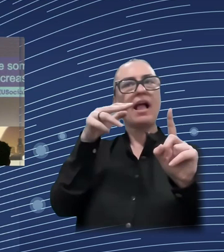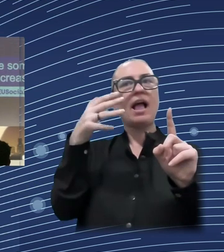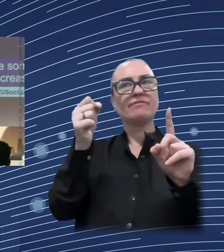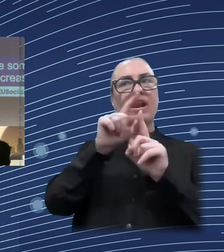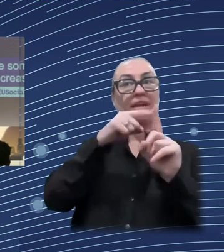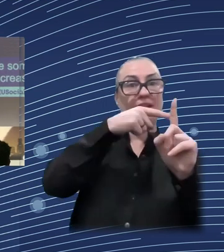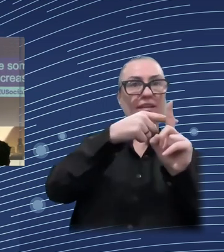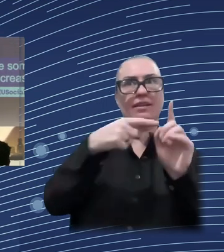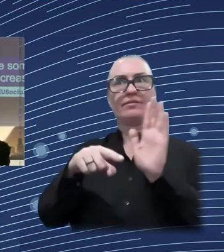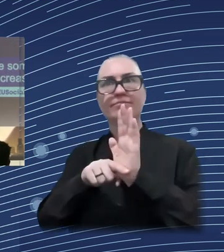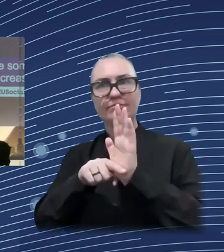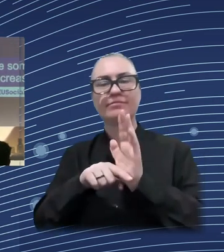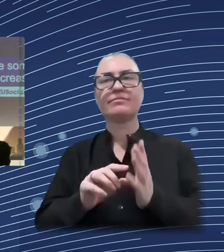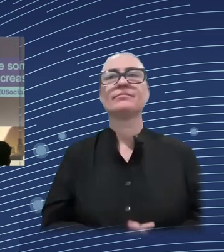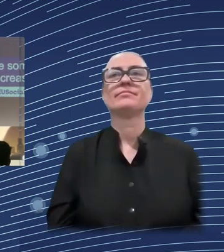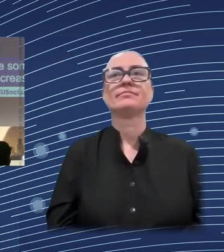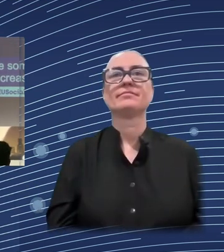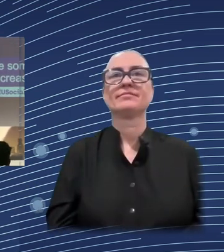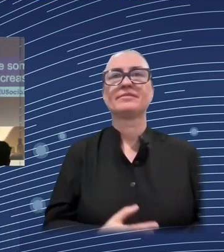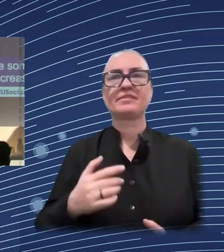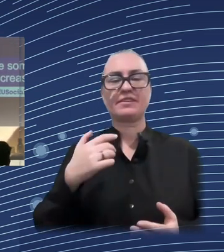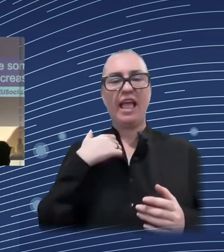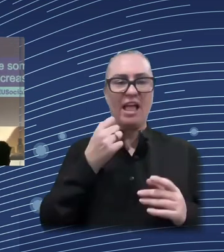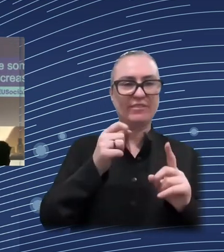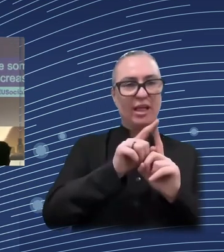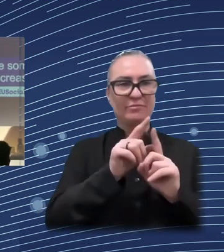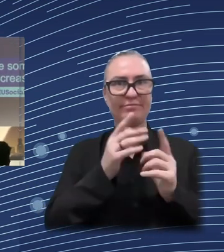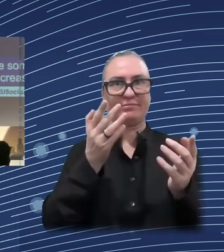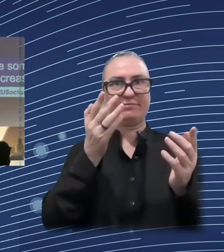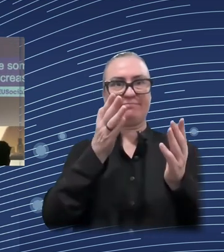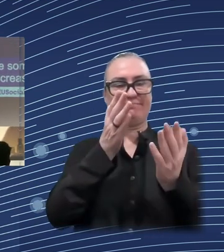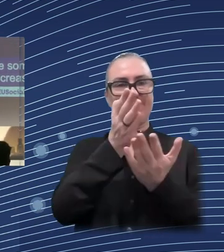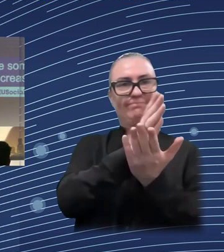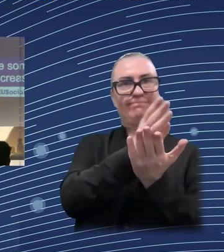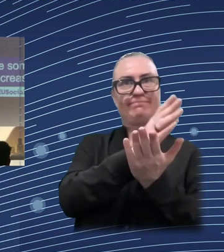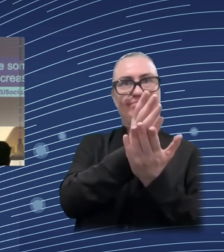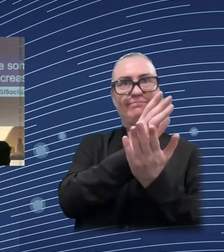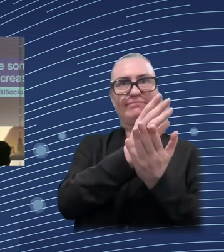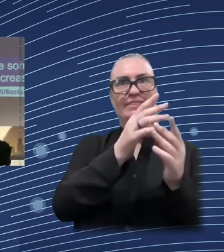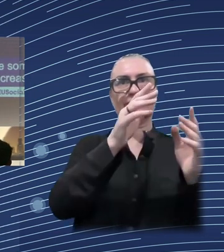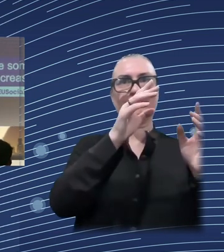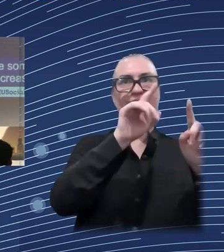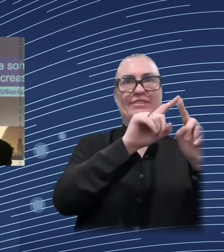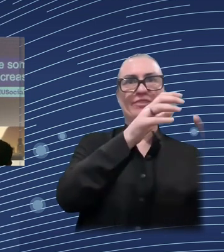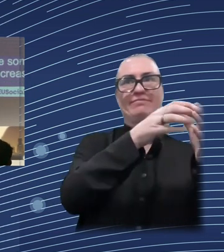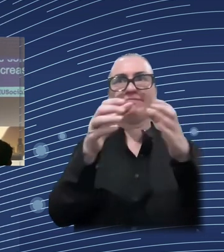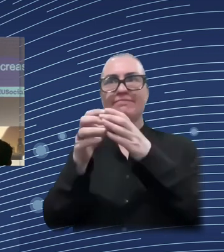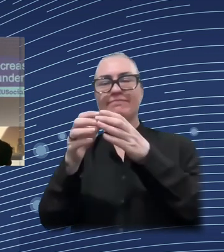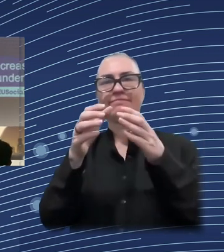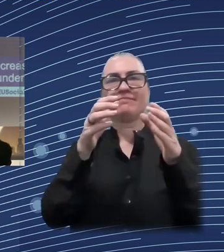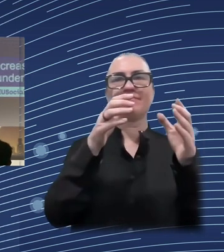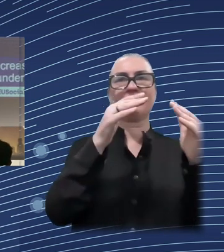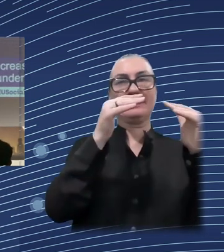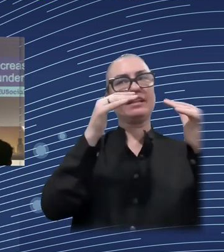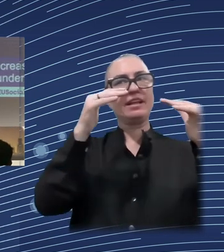increasing the extra amount that people get if they have children and they're on social welfare, or increasing the payments that are made to older